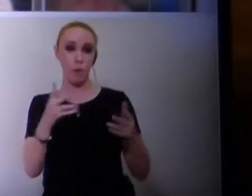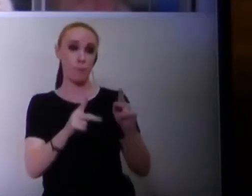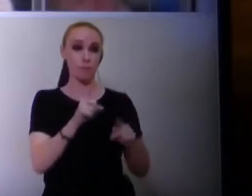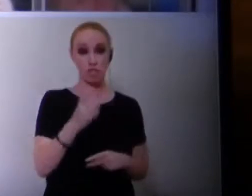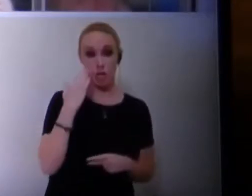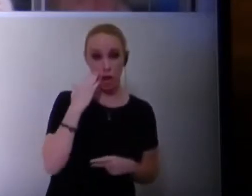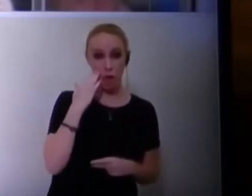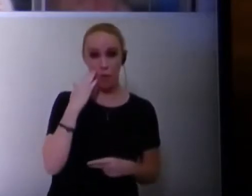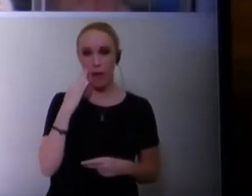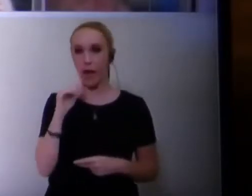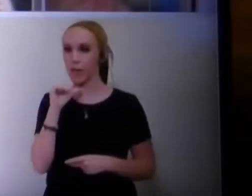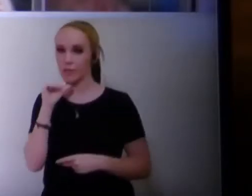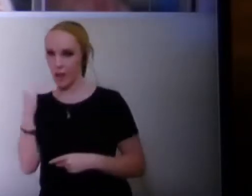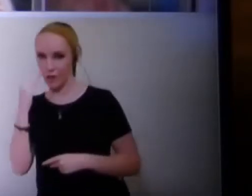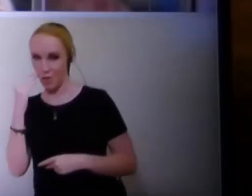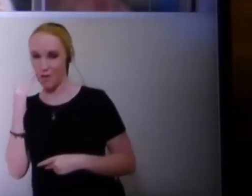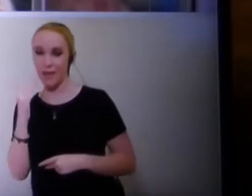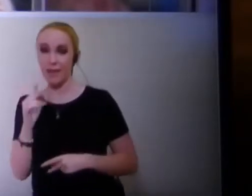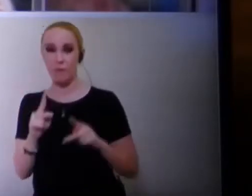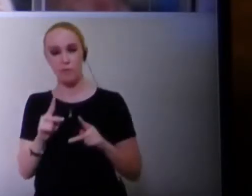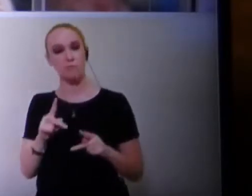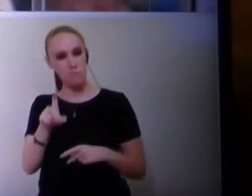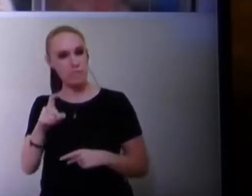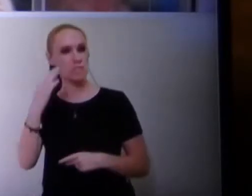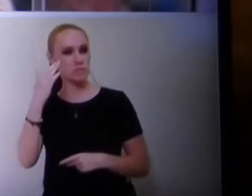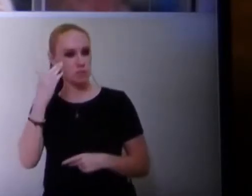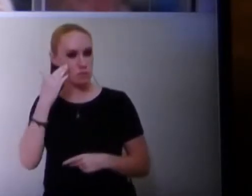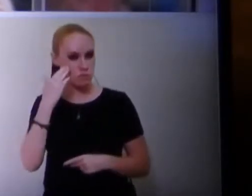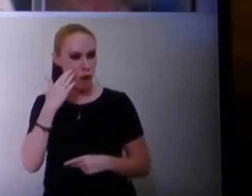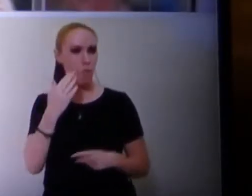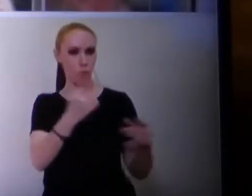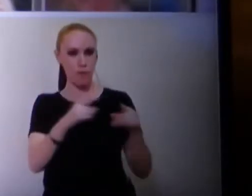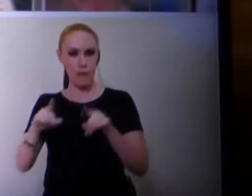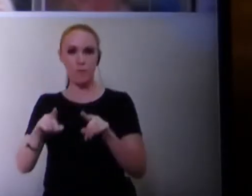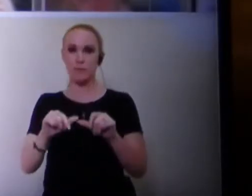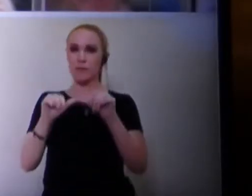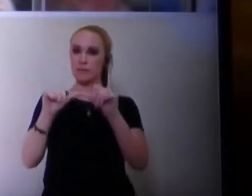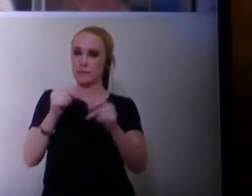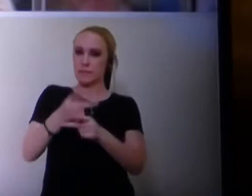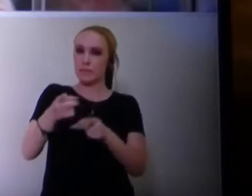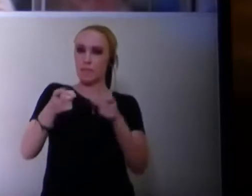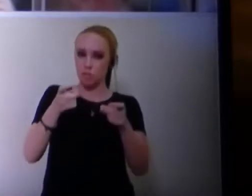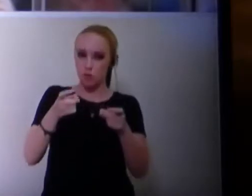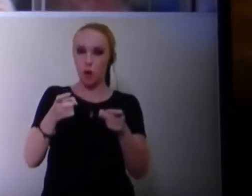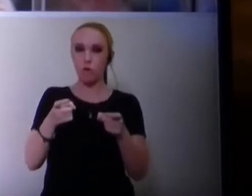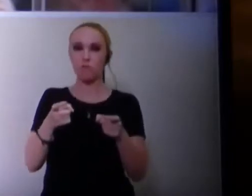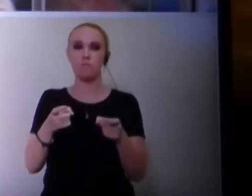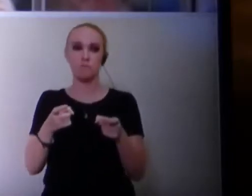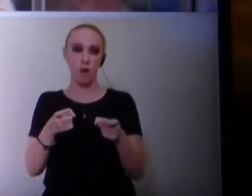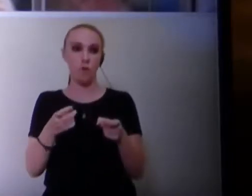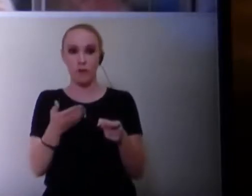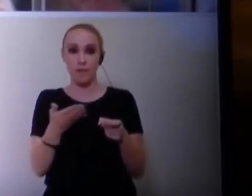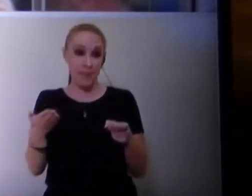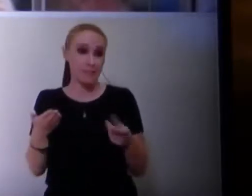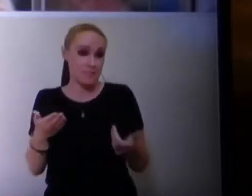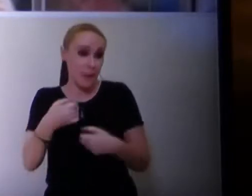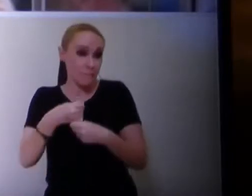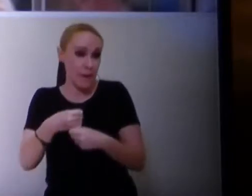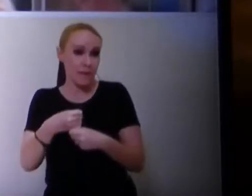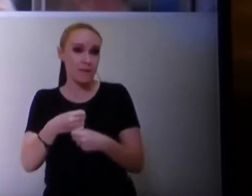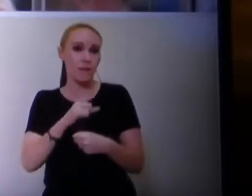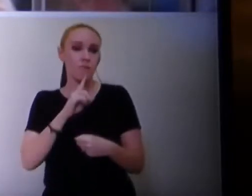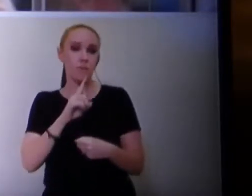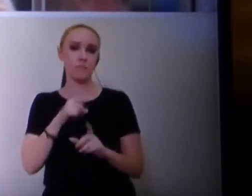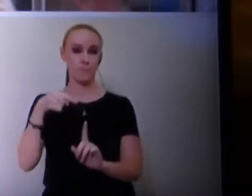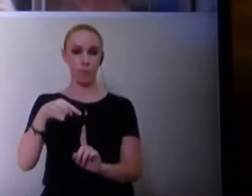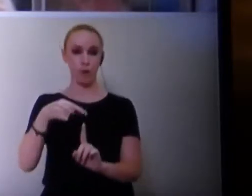and what is not good for them to know. The people insist on remaining informed so that they may retain control over instruments they have created. This really goes to the heart